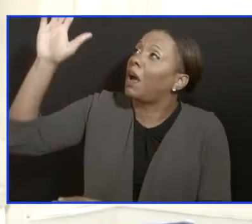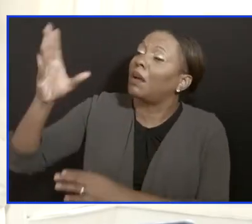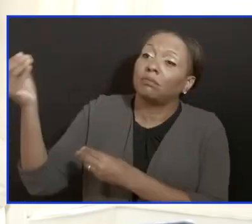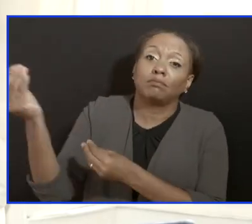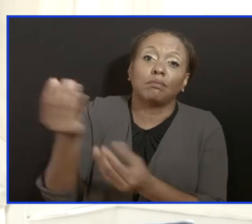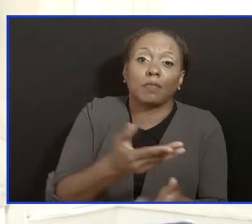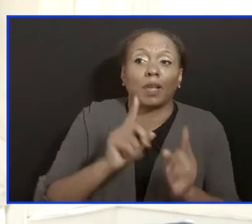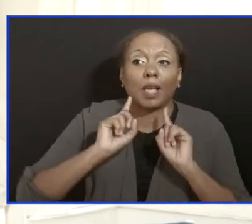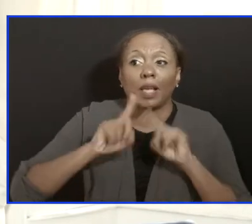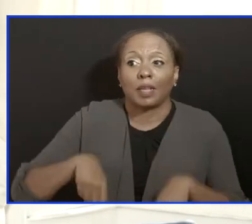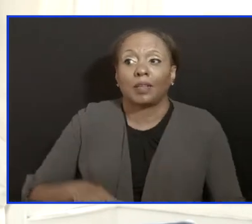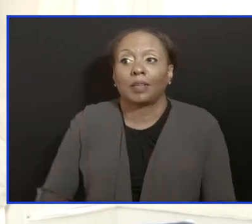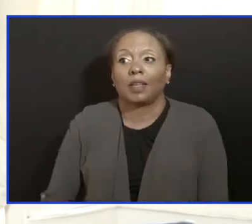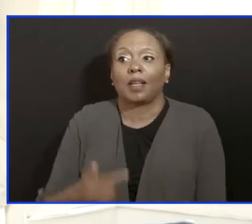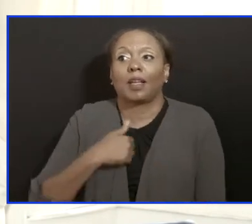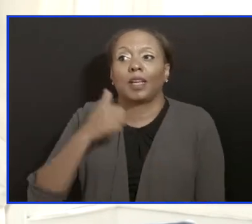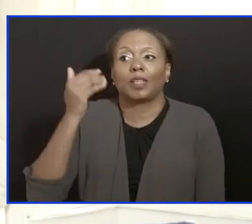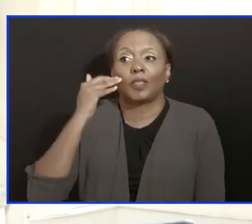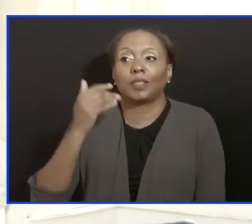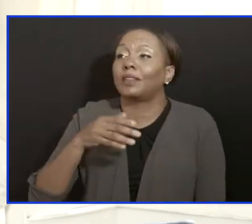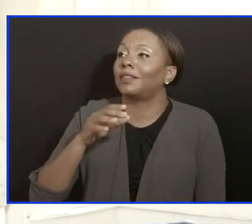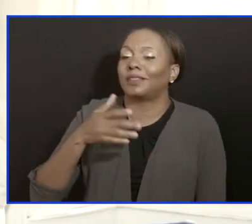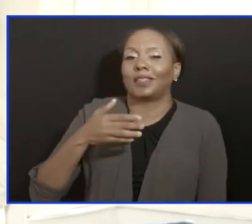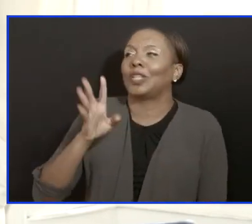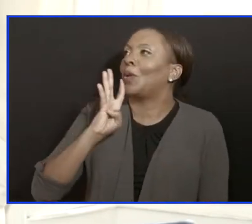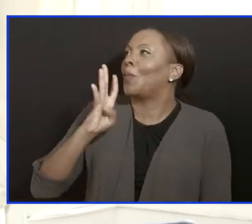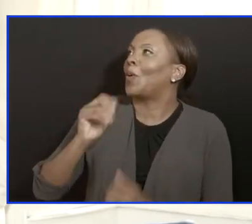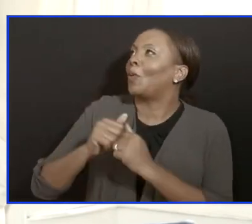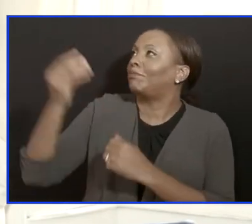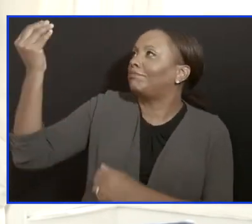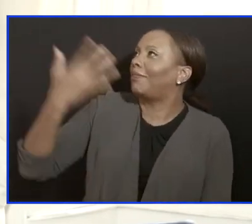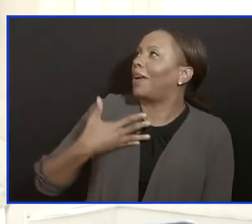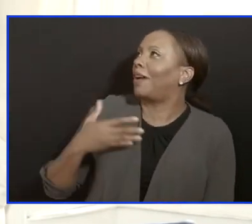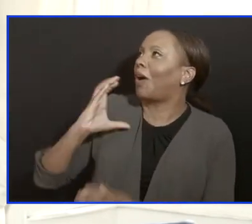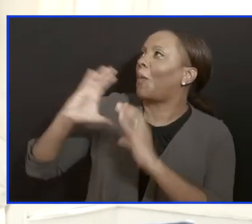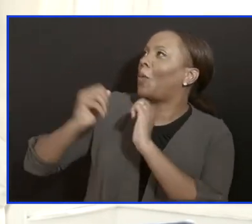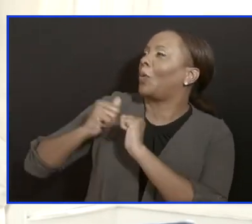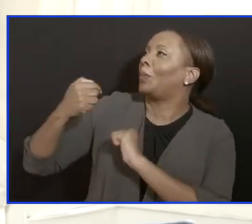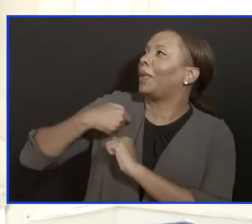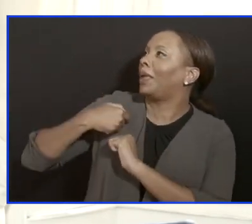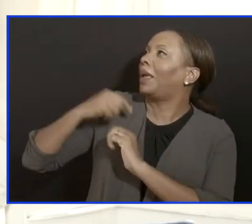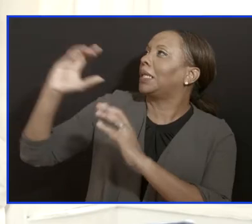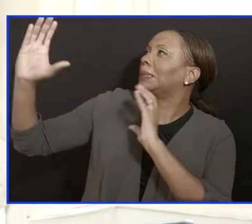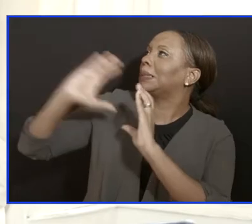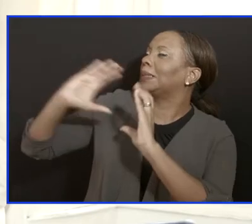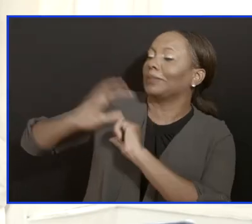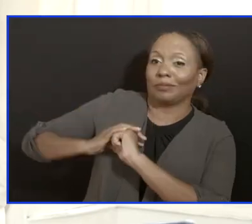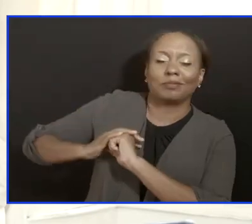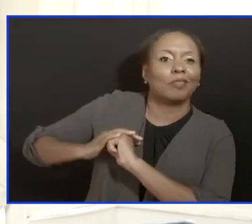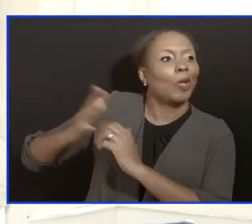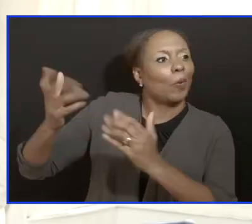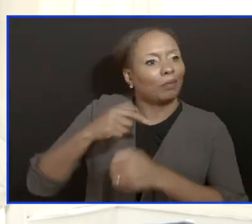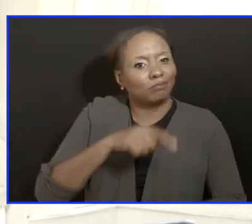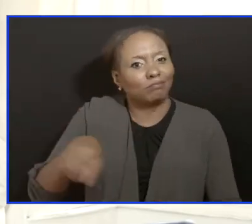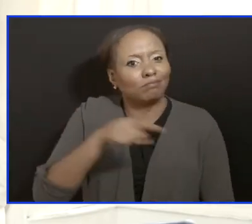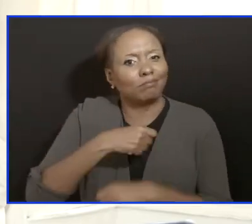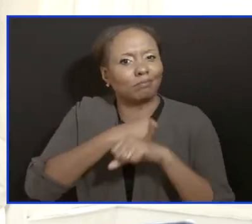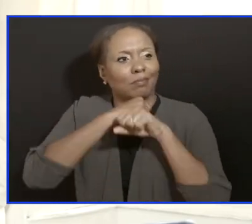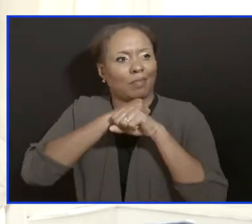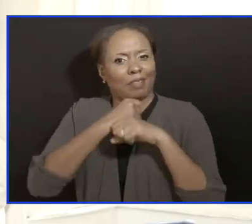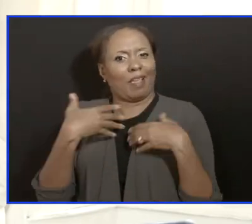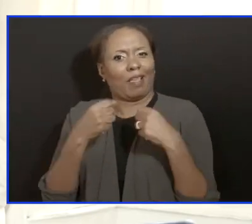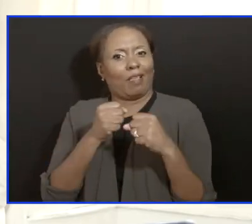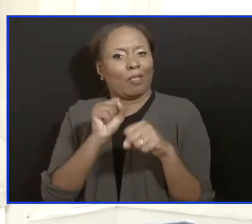Right? And I'm you know what the answer is because he's speaking to me as I speak to you. Right? I'm asking you to protect the healthcare workers and protect this country.